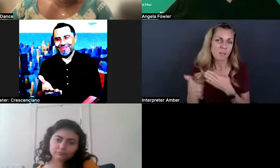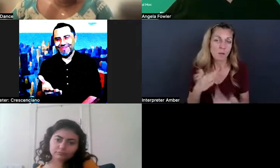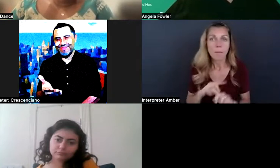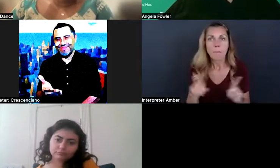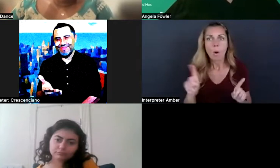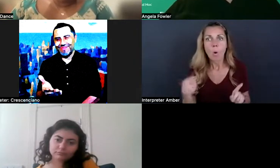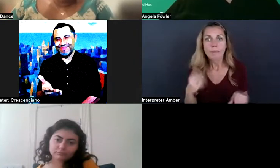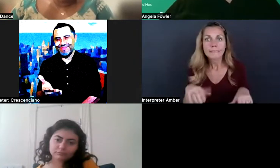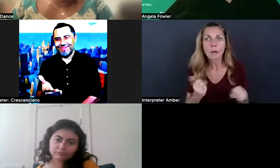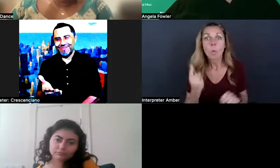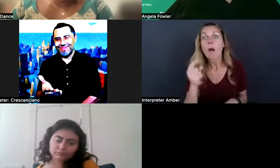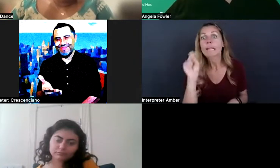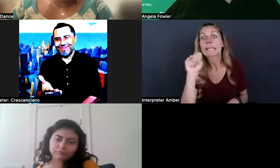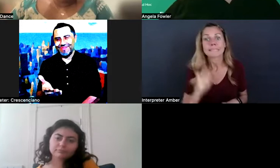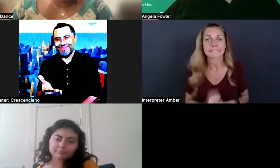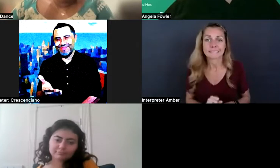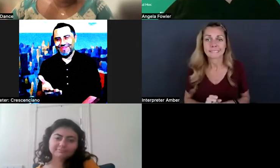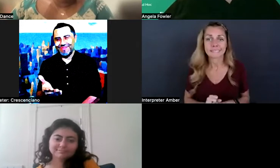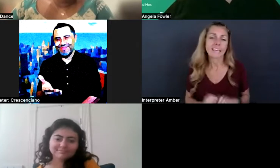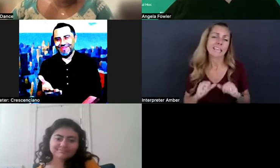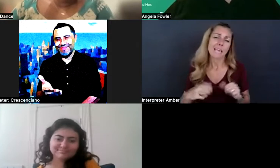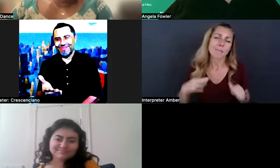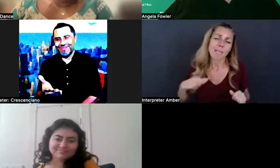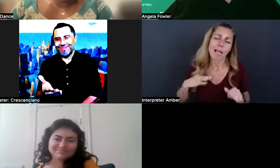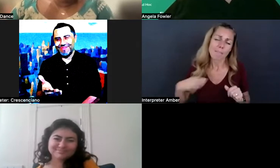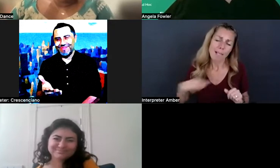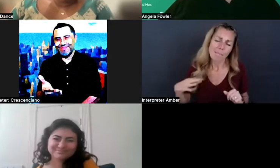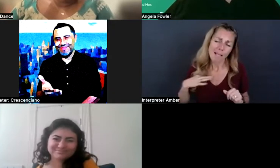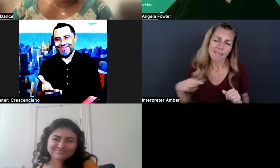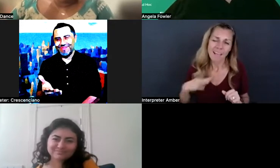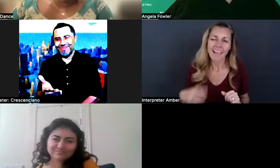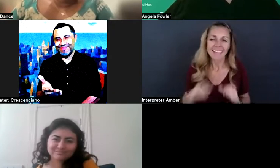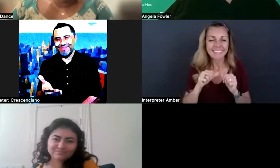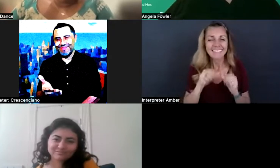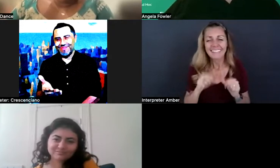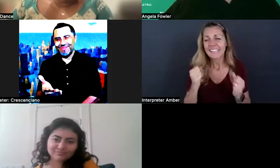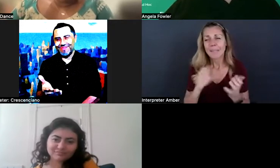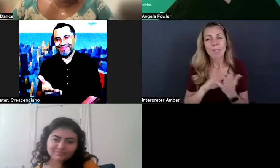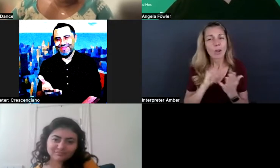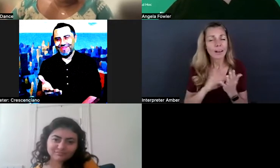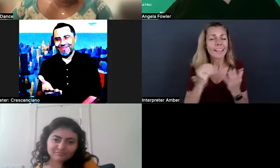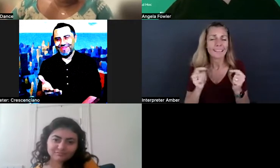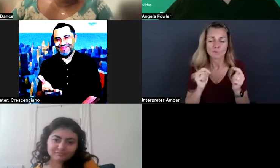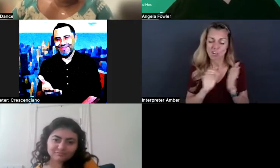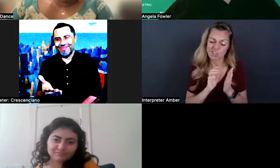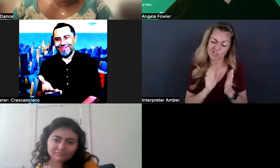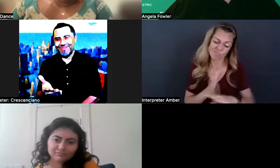Keep the faith, keep trying, keep applying, keep learning, keep honing your skills.